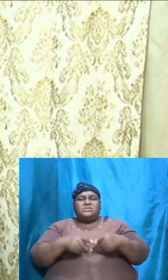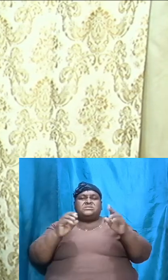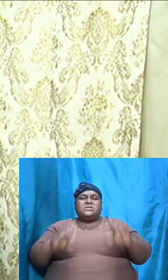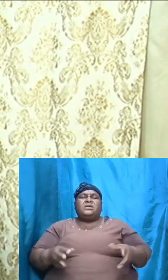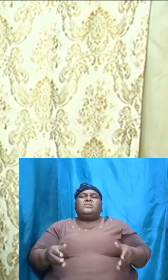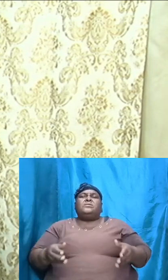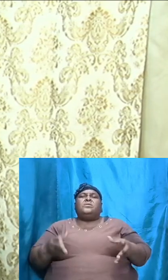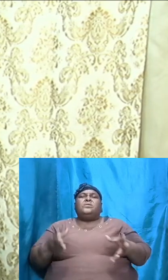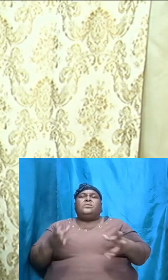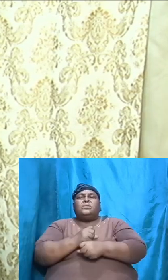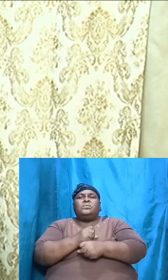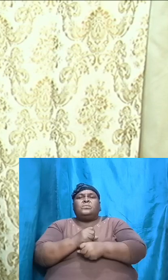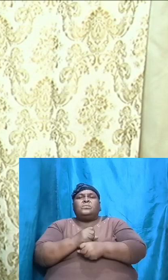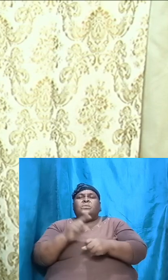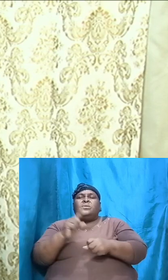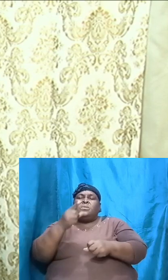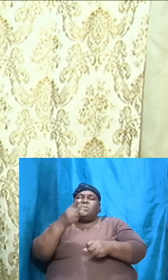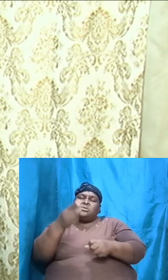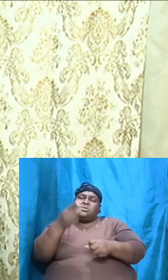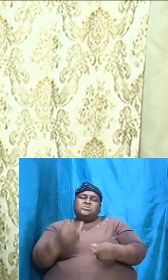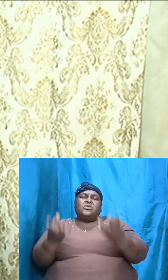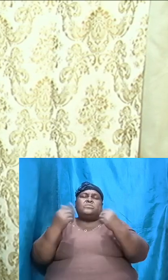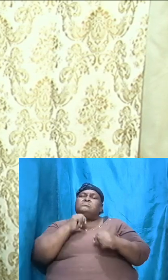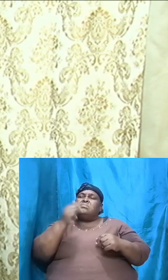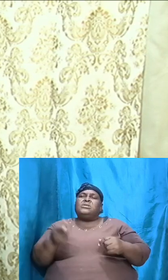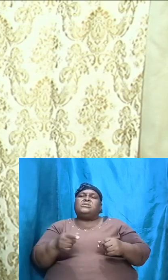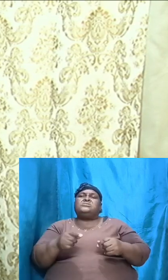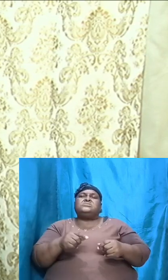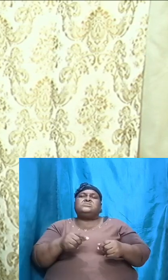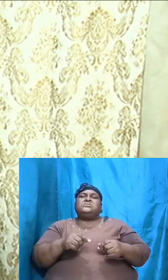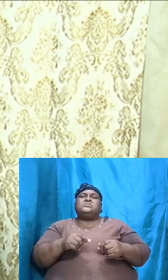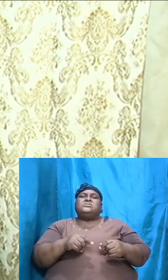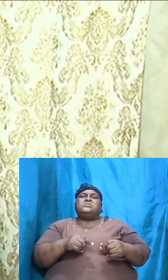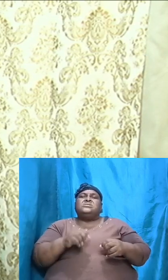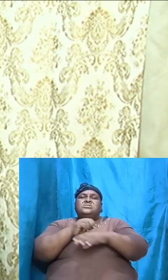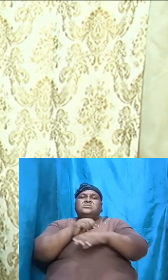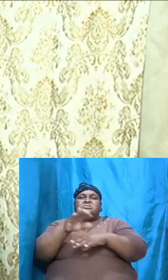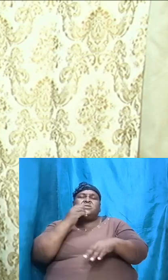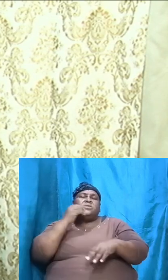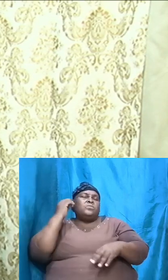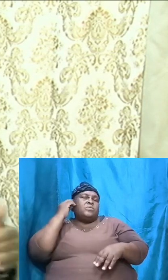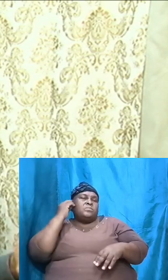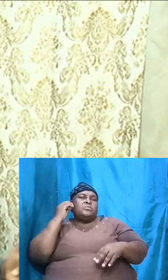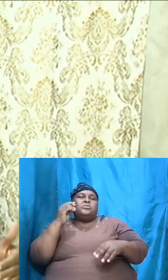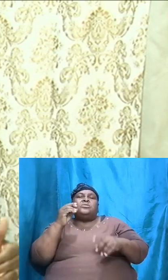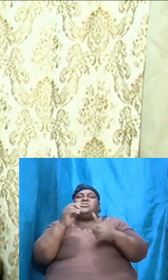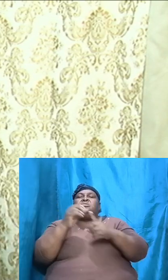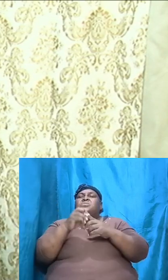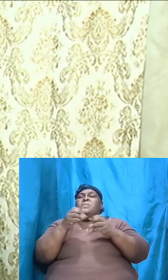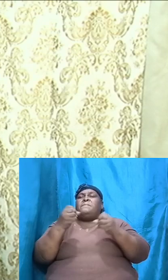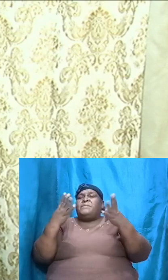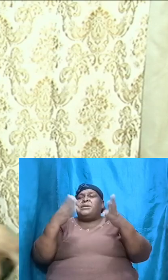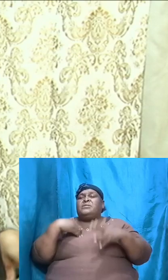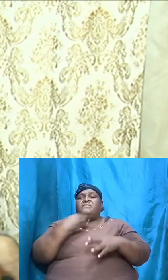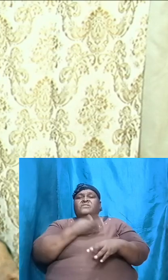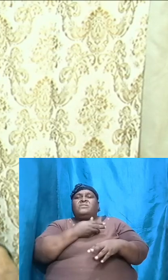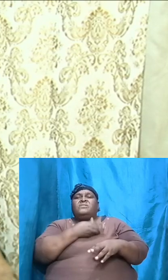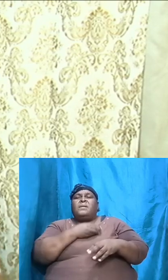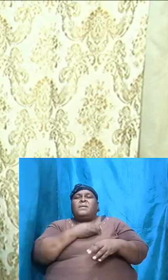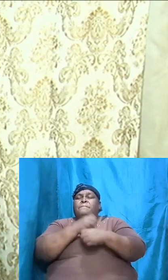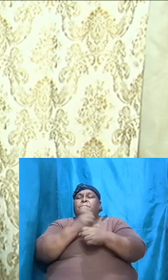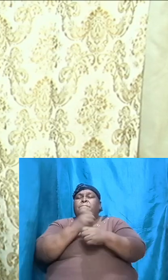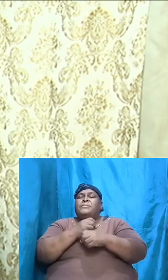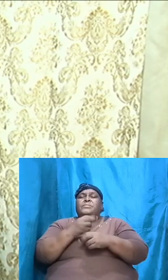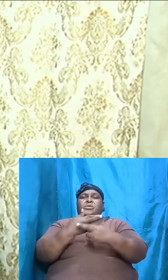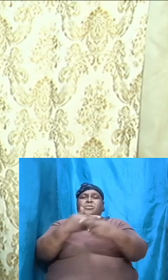I can assure you you will not be turned back if too many of us are there we will make room